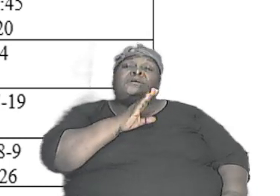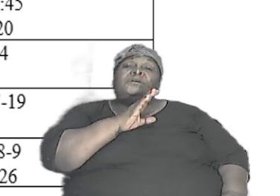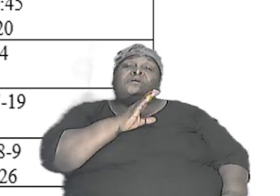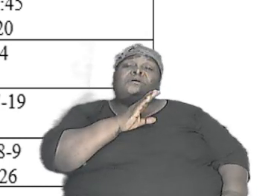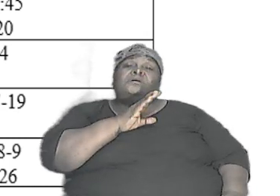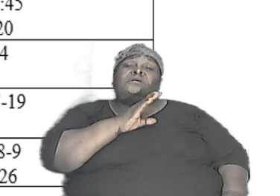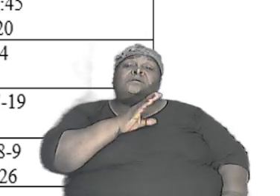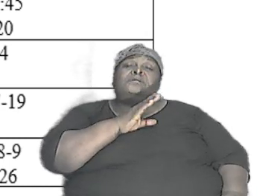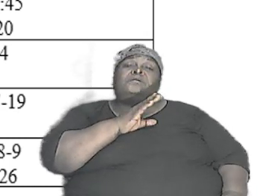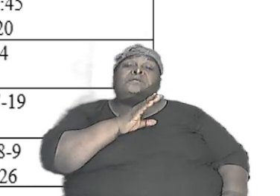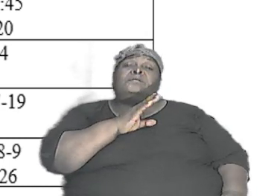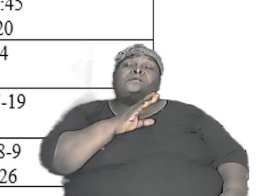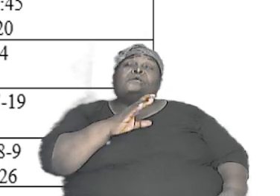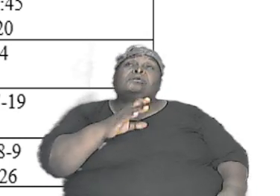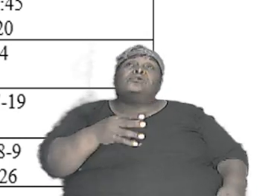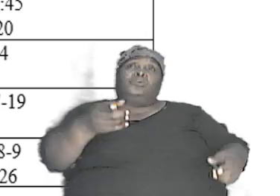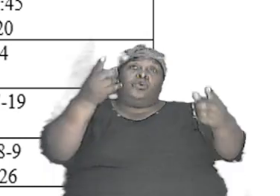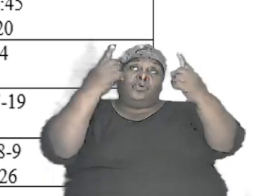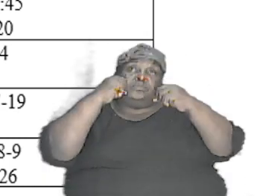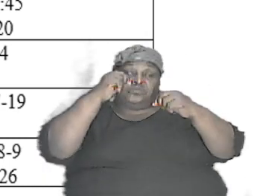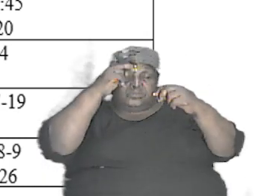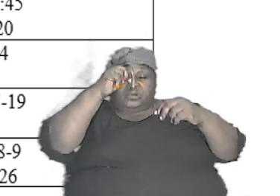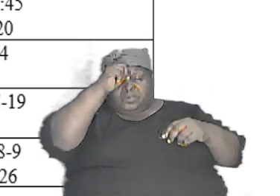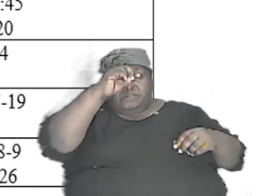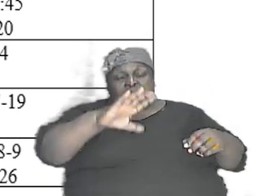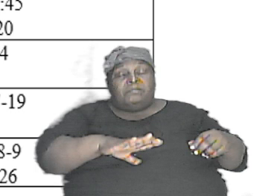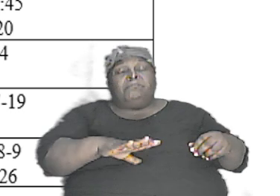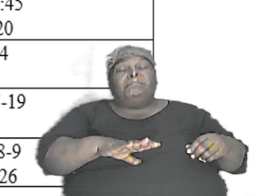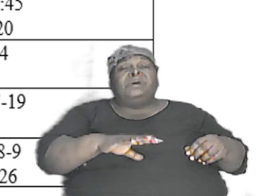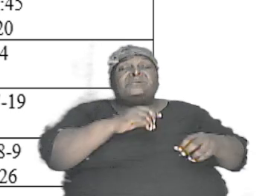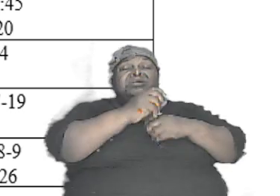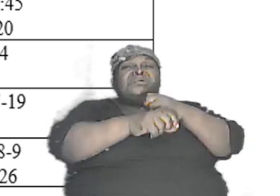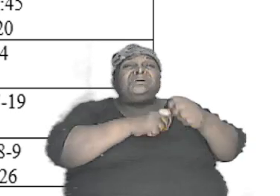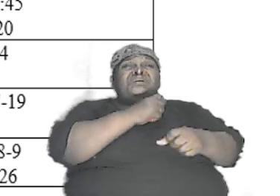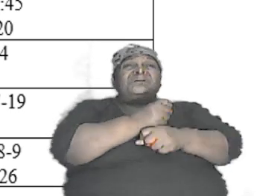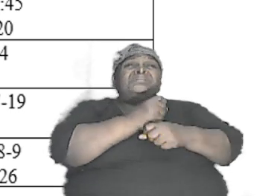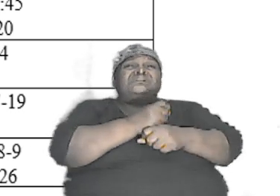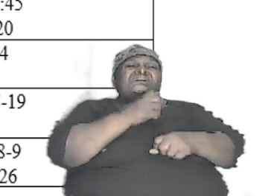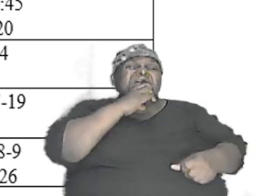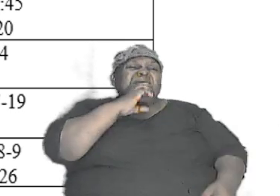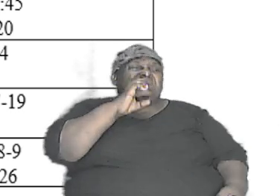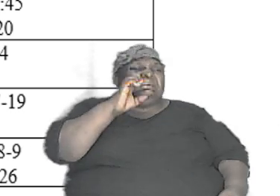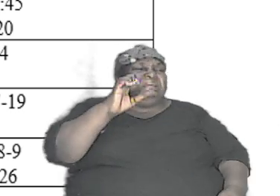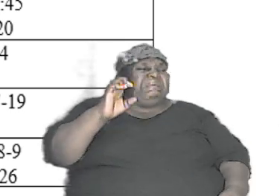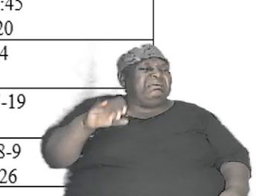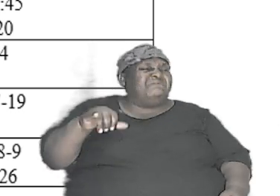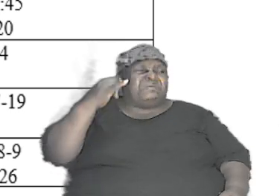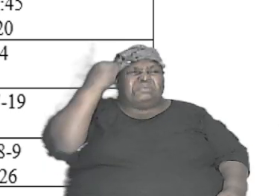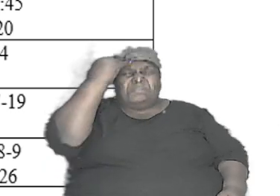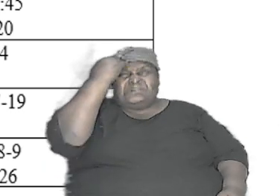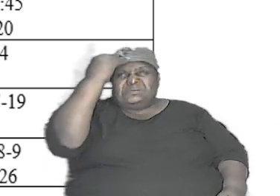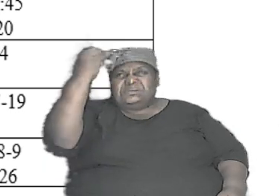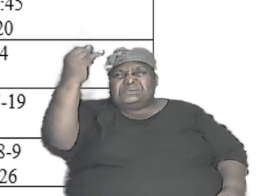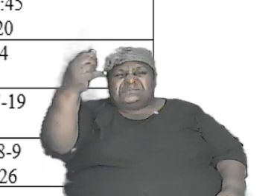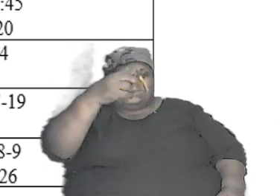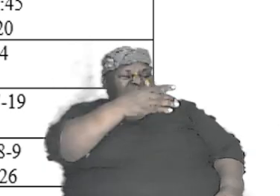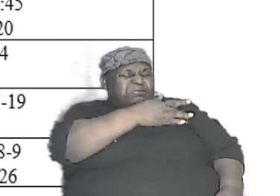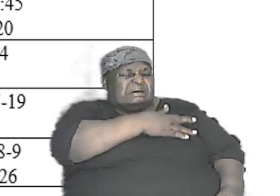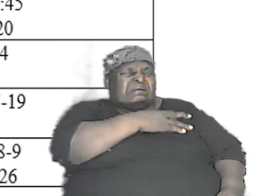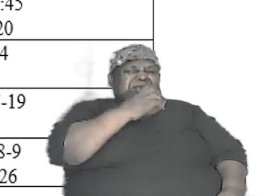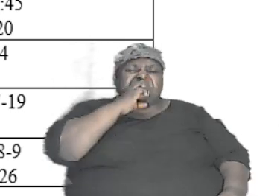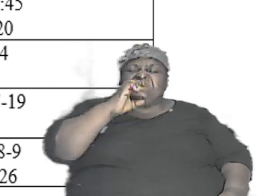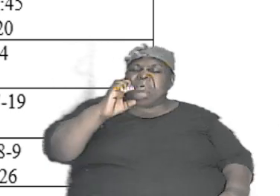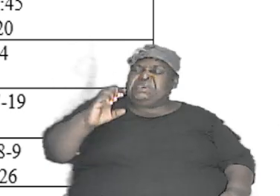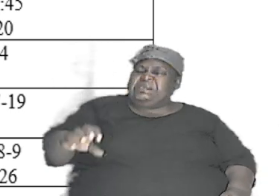mankind years down the line because they were evil and the imagination of their hearts was evil